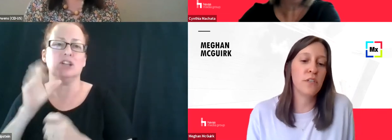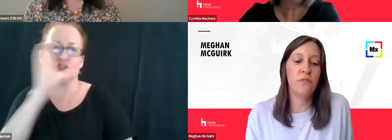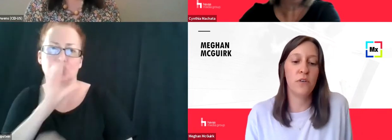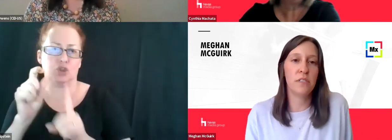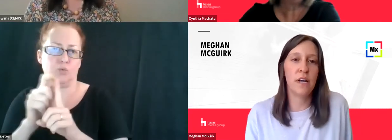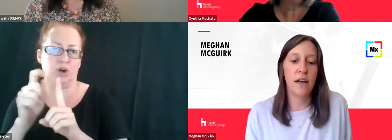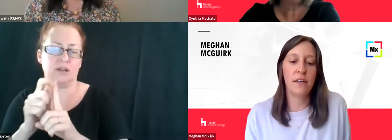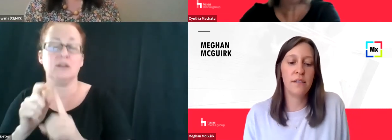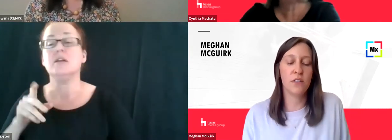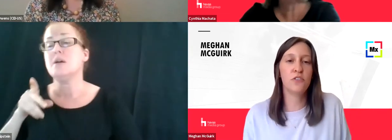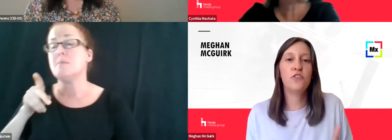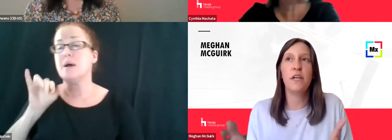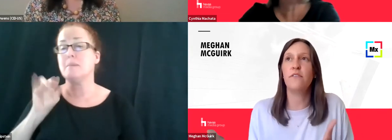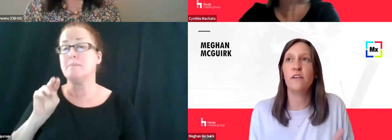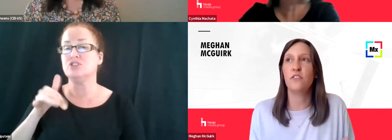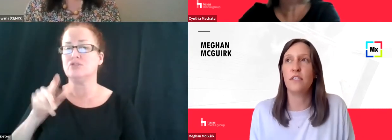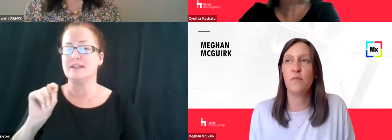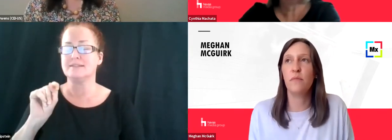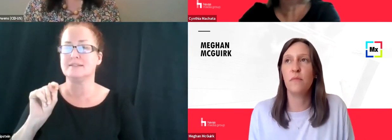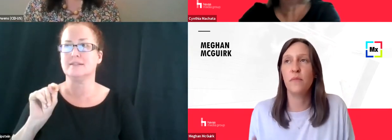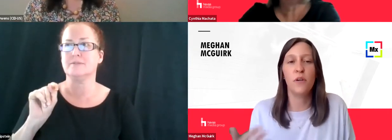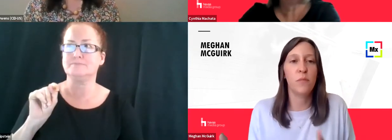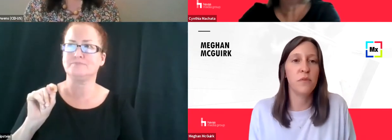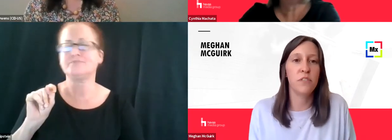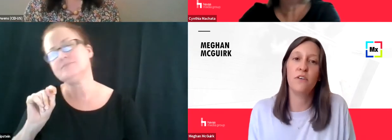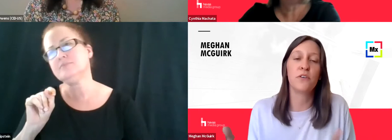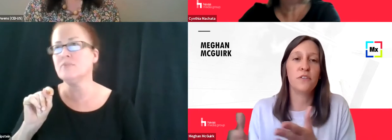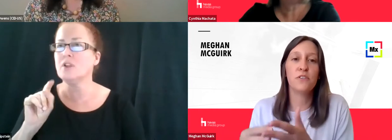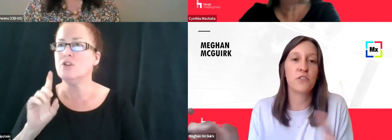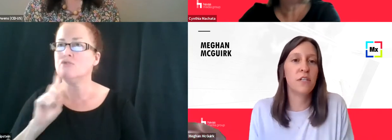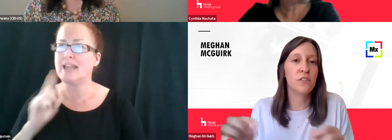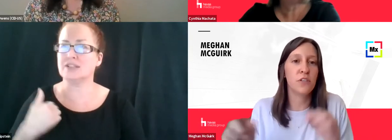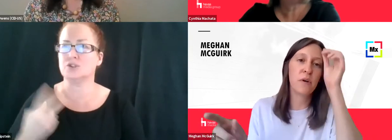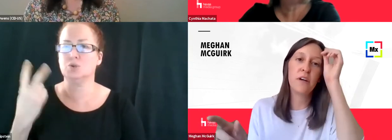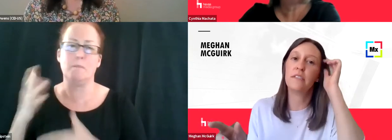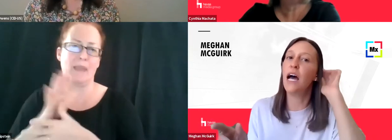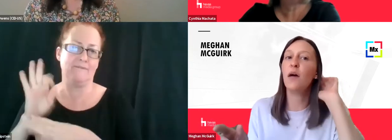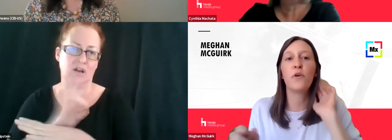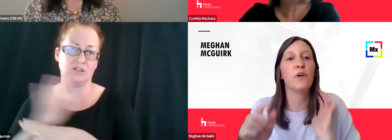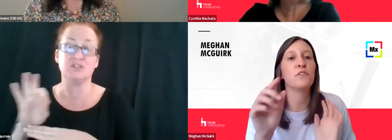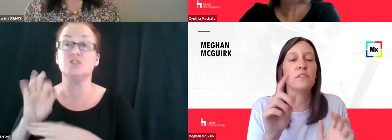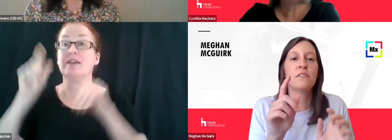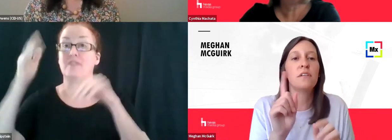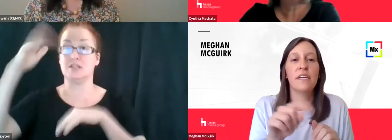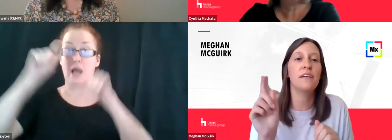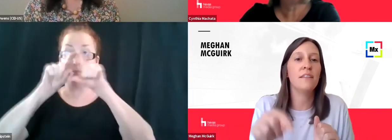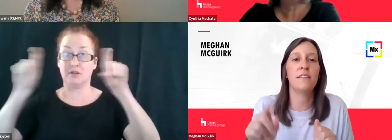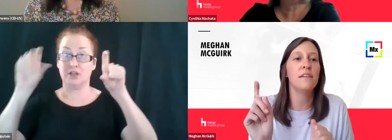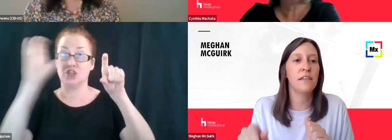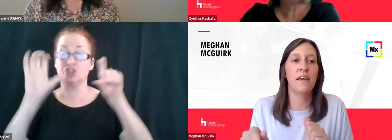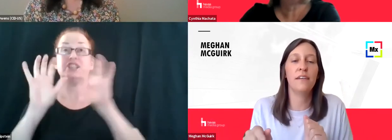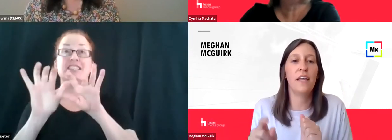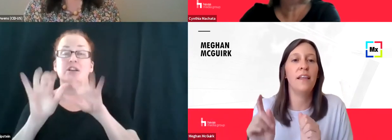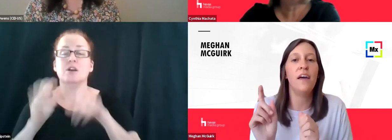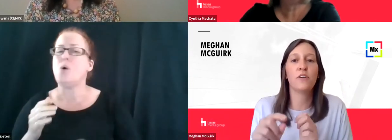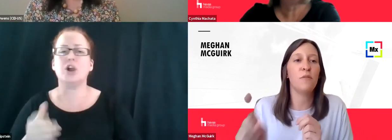Pinterest. It's really focused on, there's two main functions that, you know, people do. You're either searching in the search bar at the top or you're just click, constant